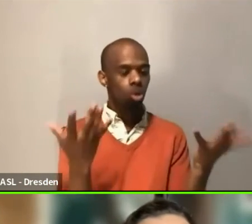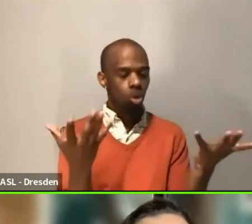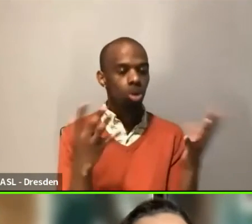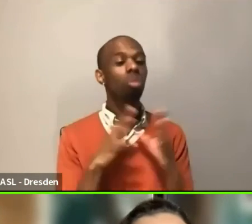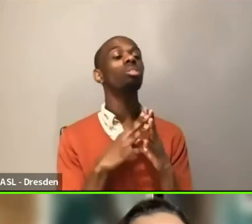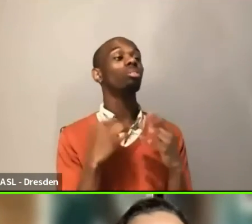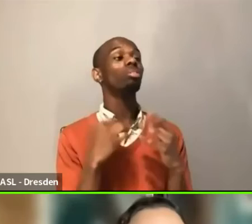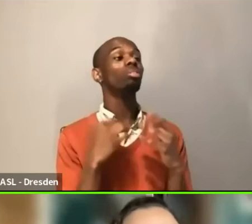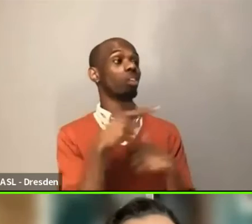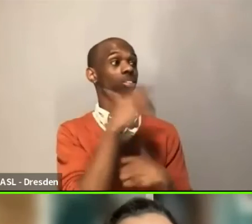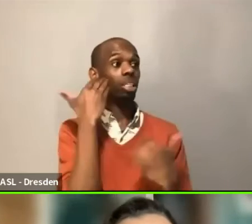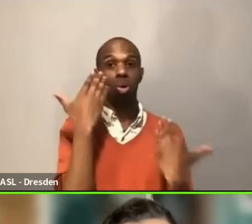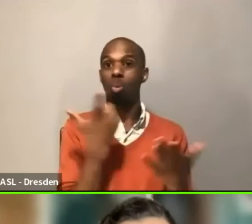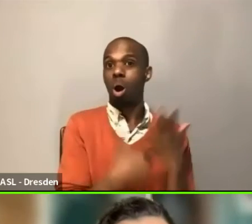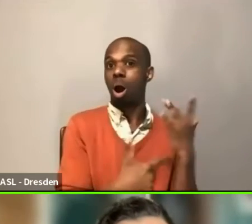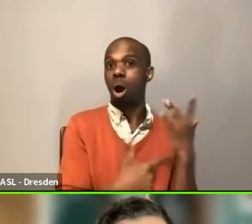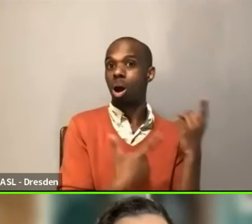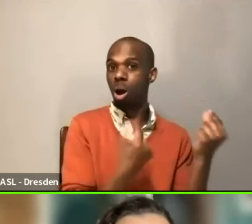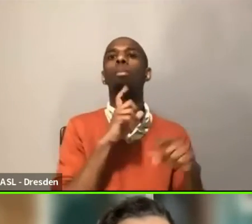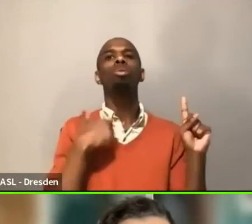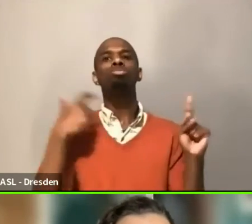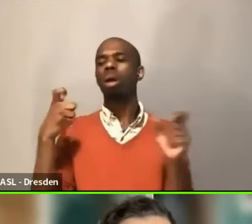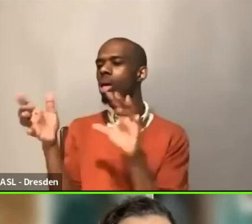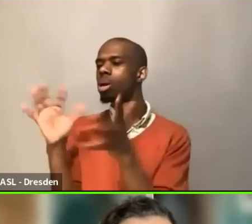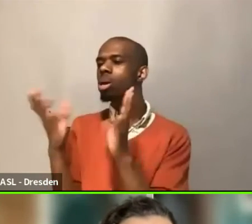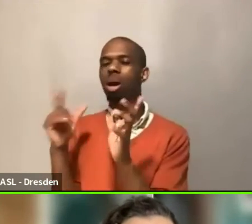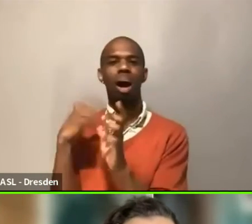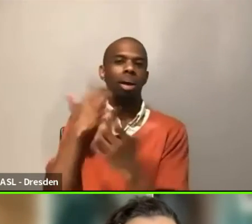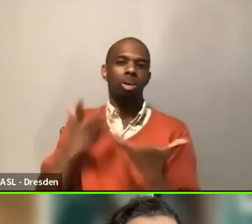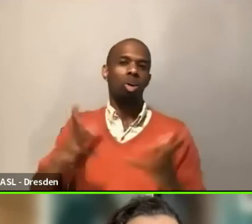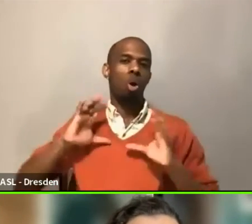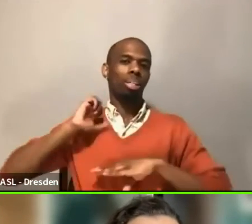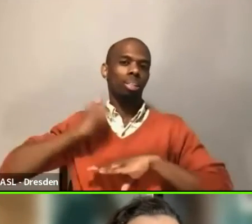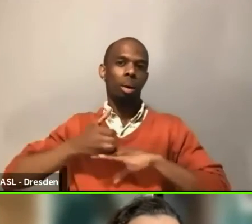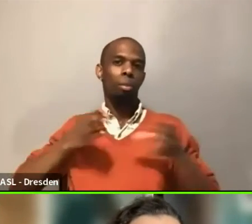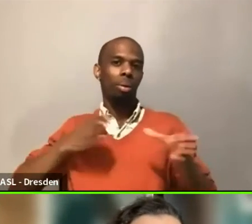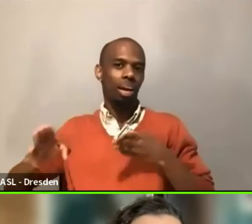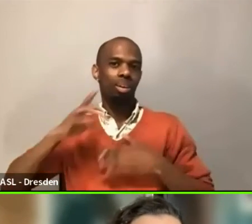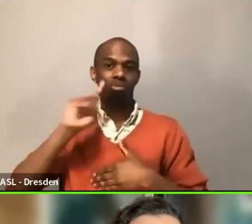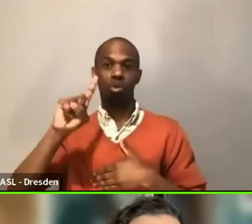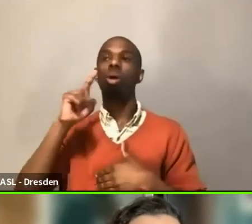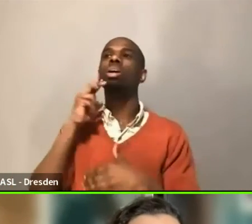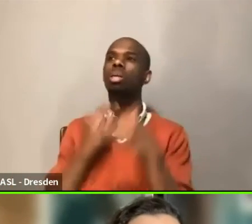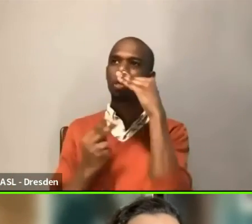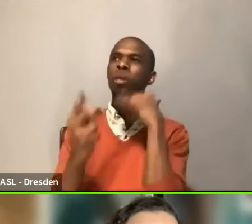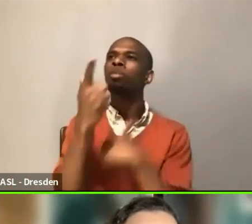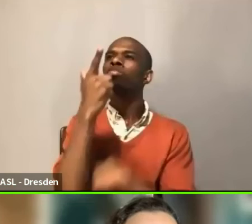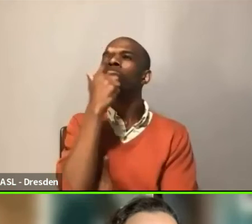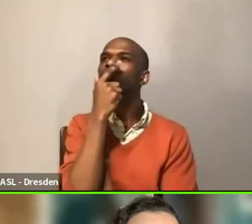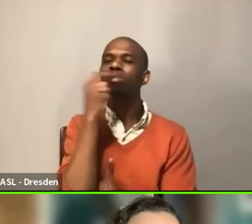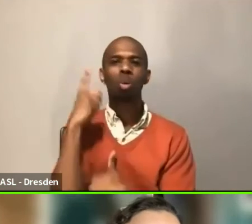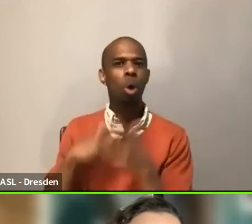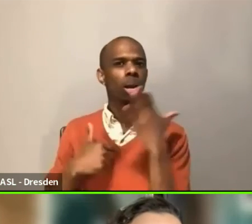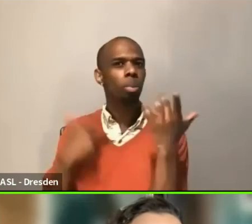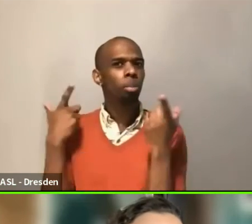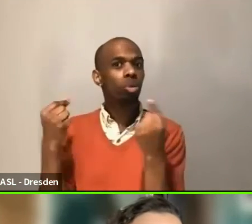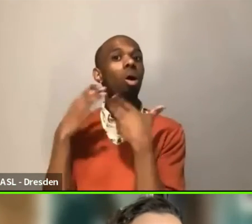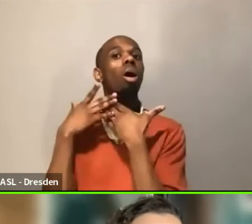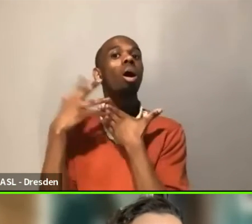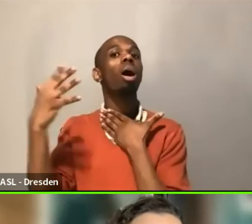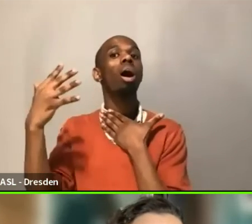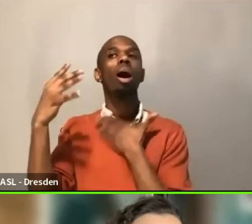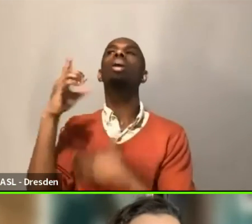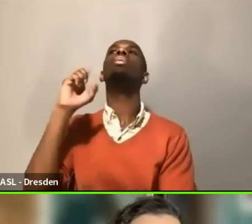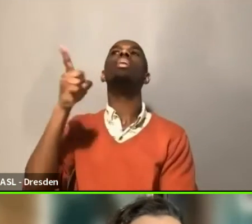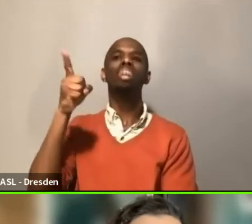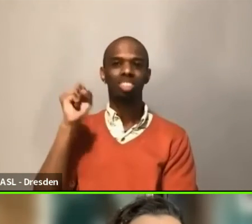it. So I already had a plan to sort of look into this for the future. And there's a lot, there's a few theaters in